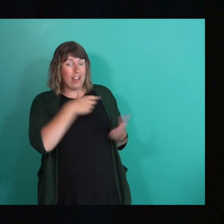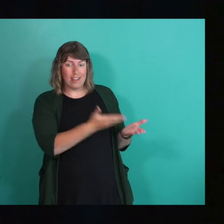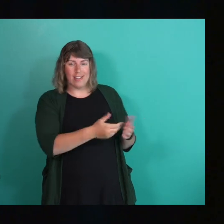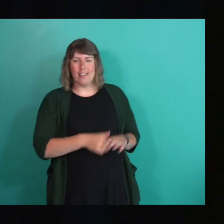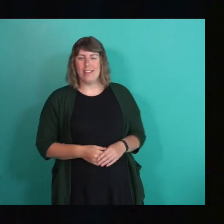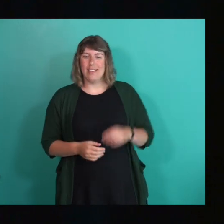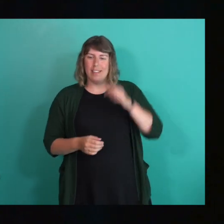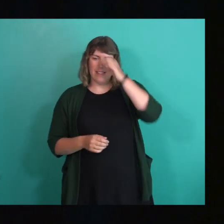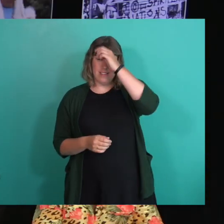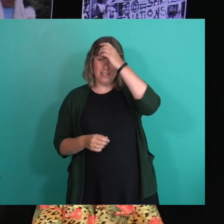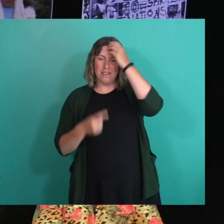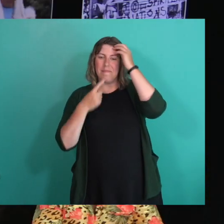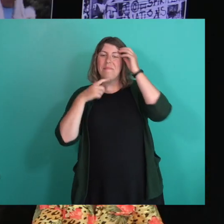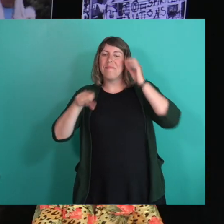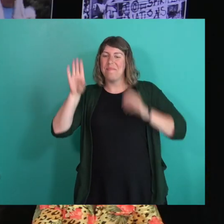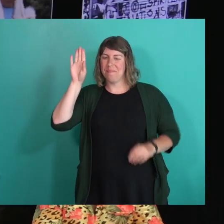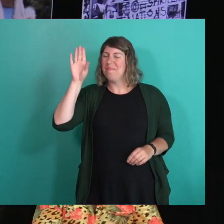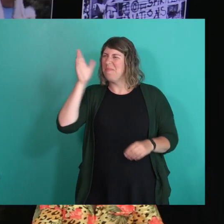I'll go.